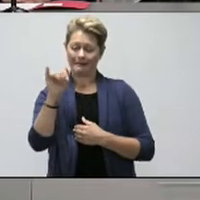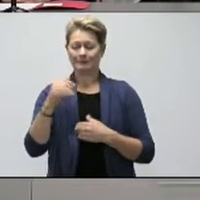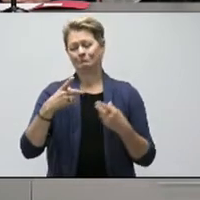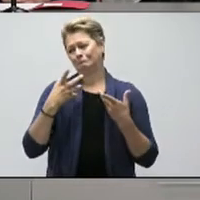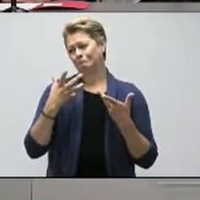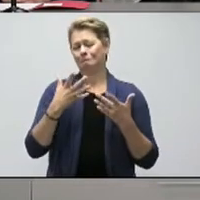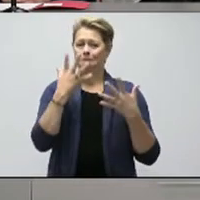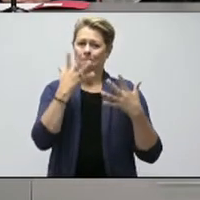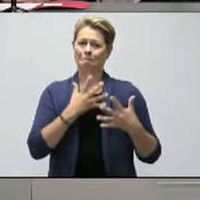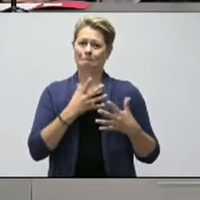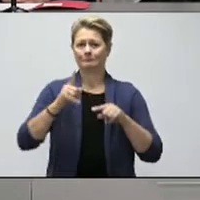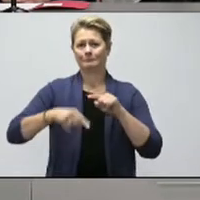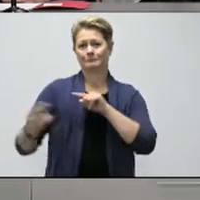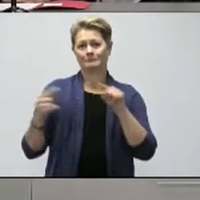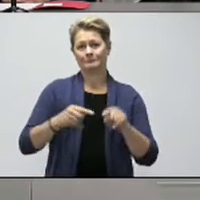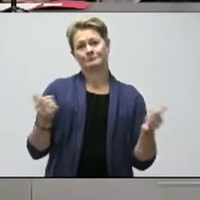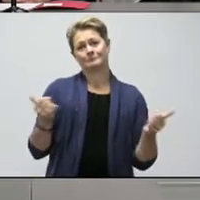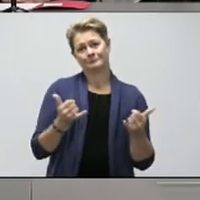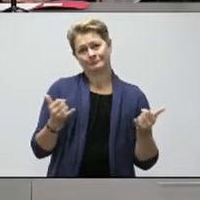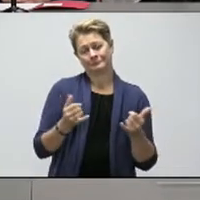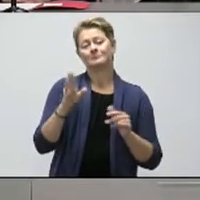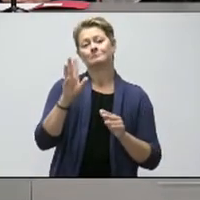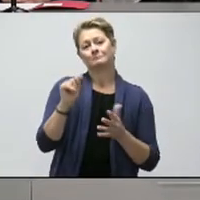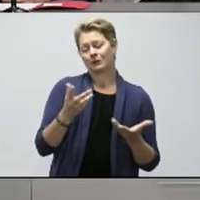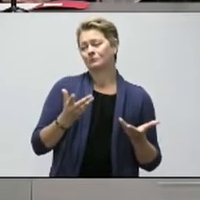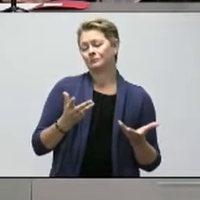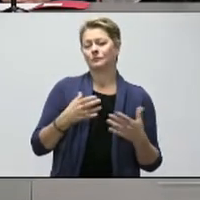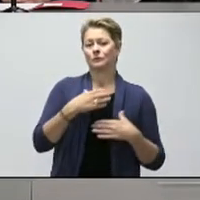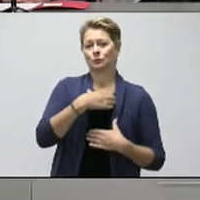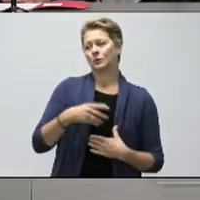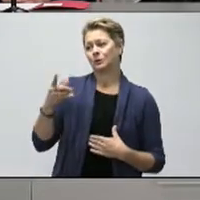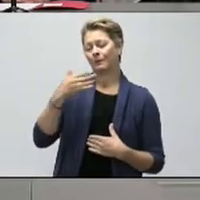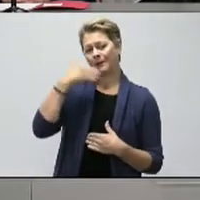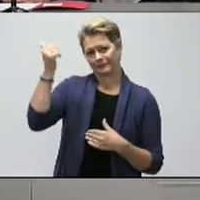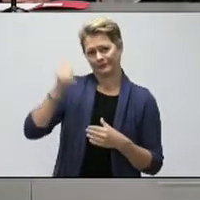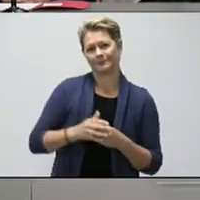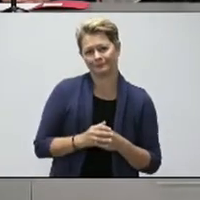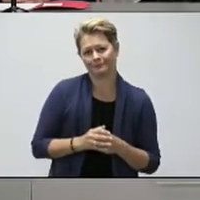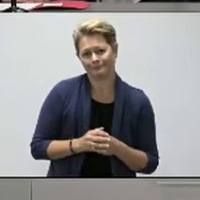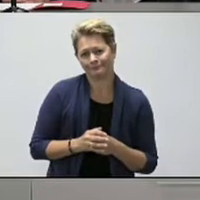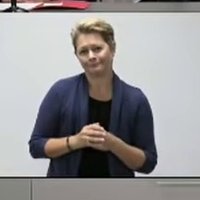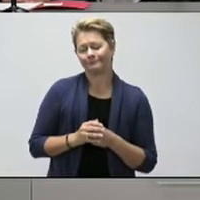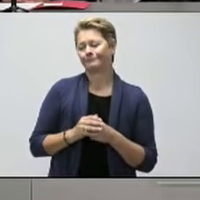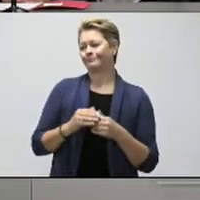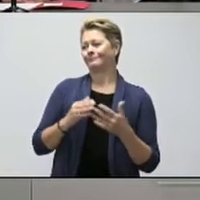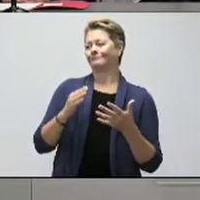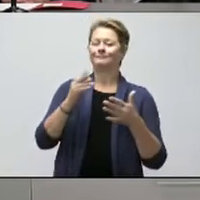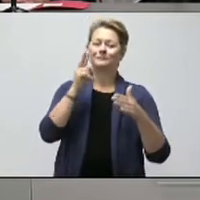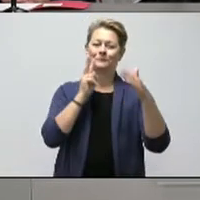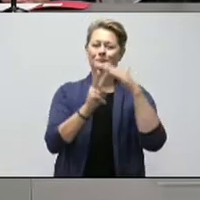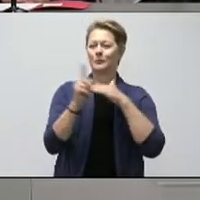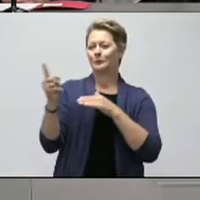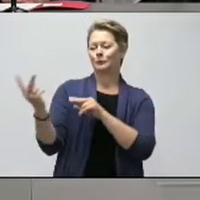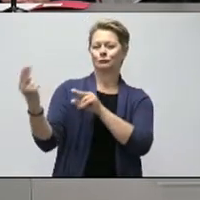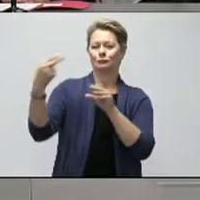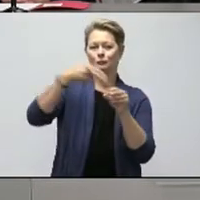we all send him our best in his recovery, and we look forward to him joining this panel again soon. I'm pleased